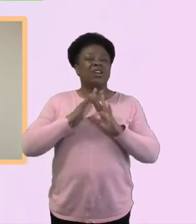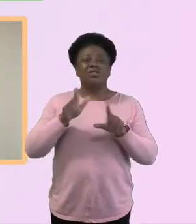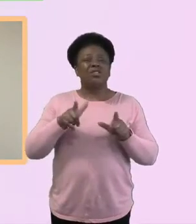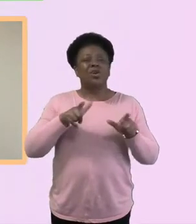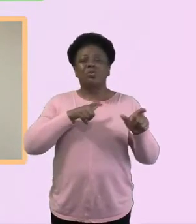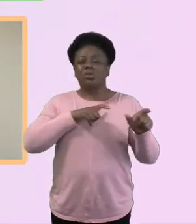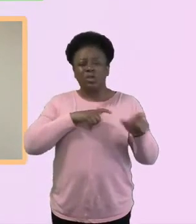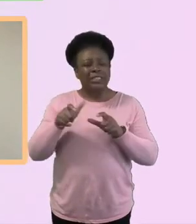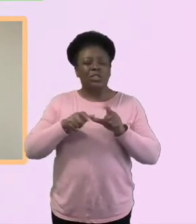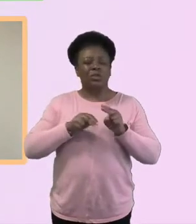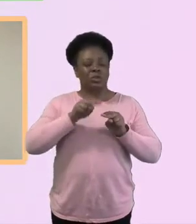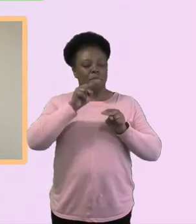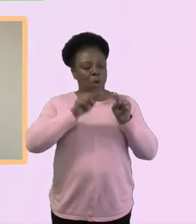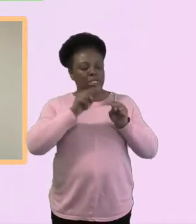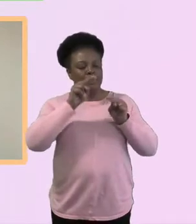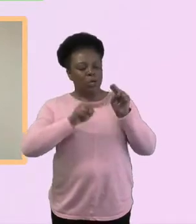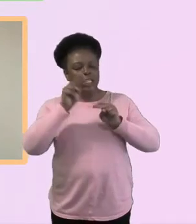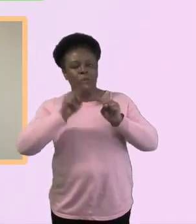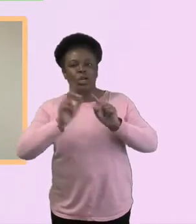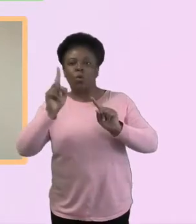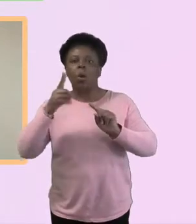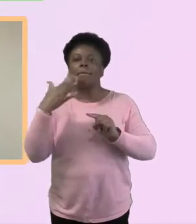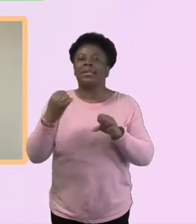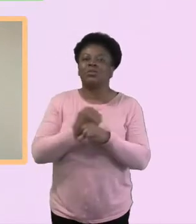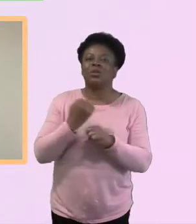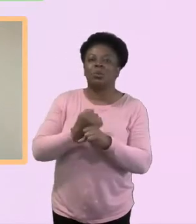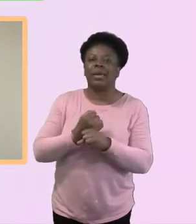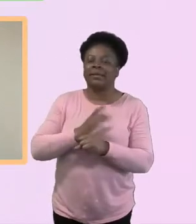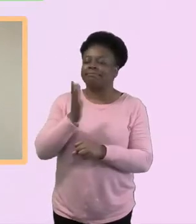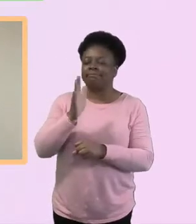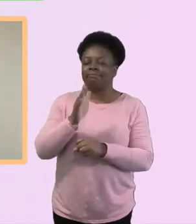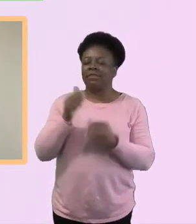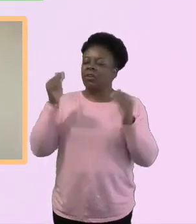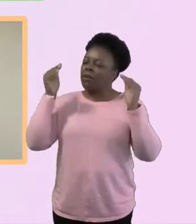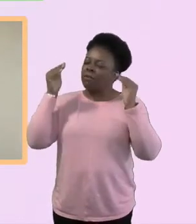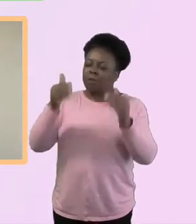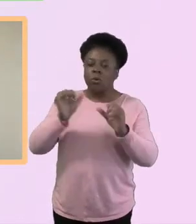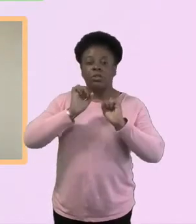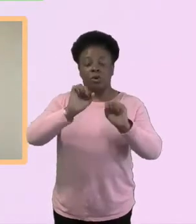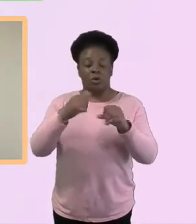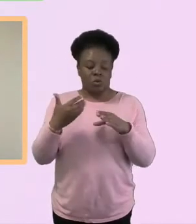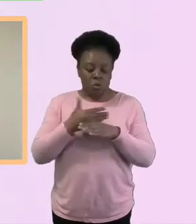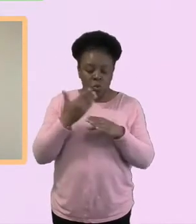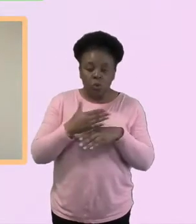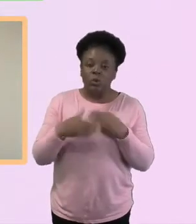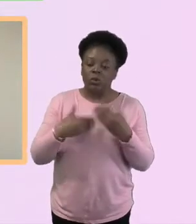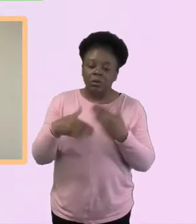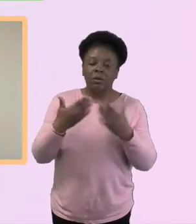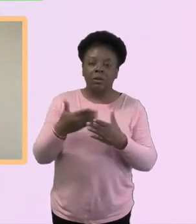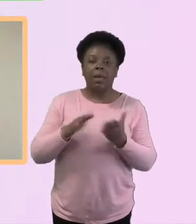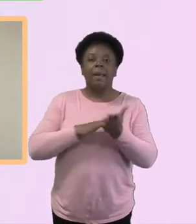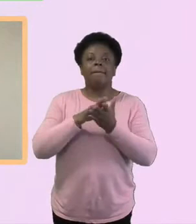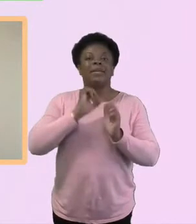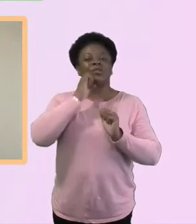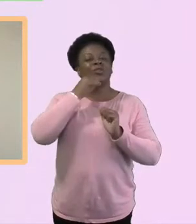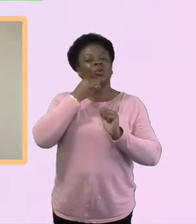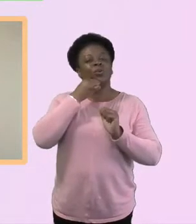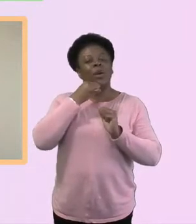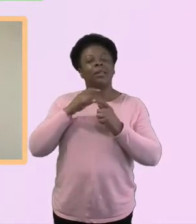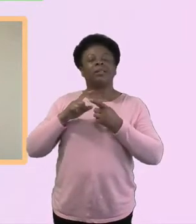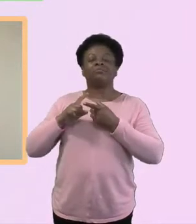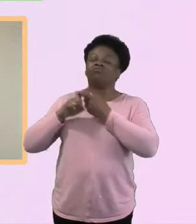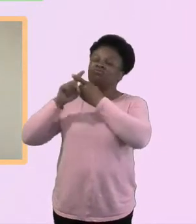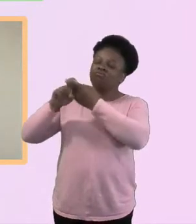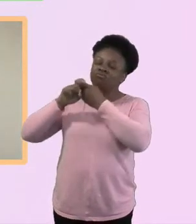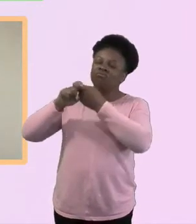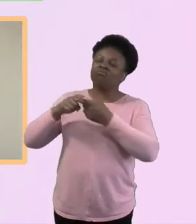Have you done that? And instead focus on your inputs and you will start to relax into God much more. So are you meeting with